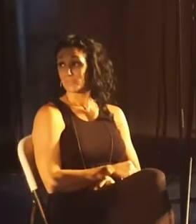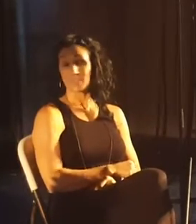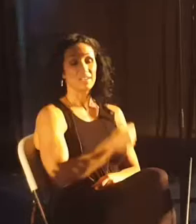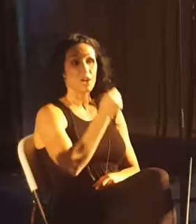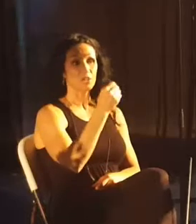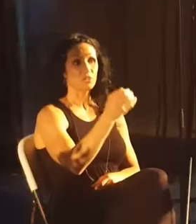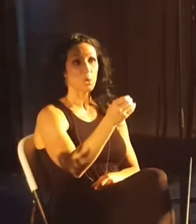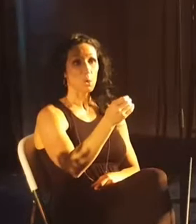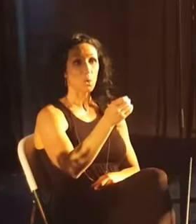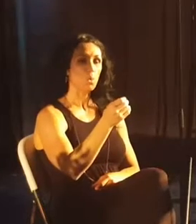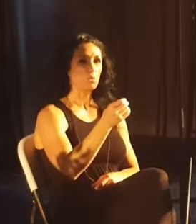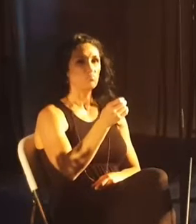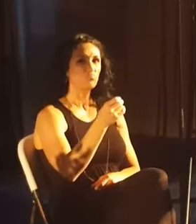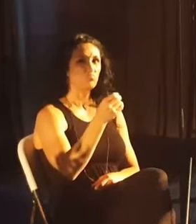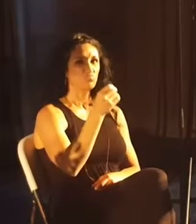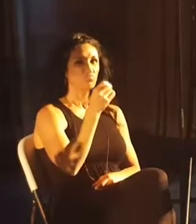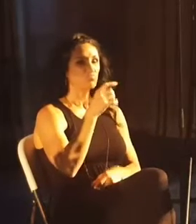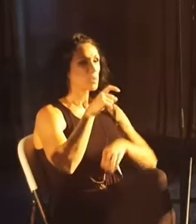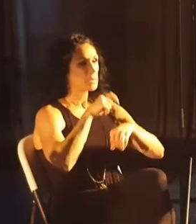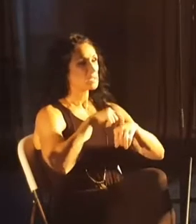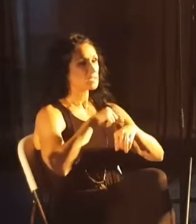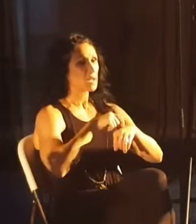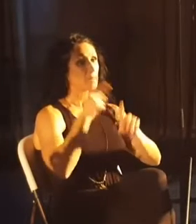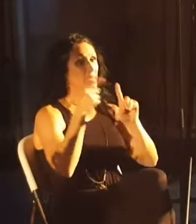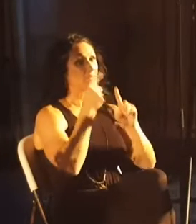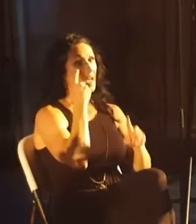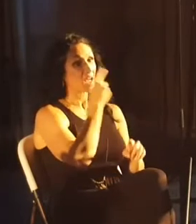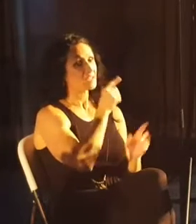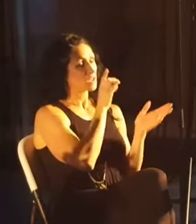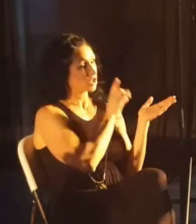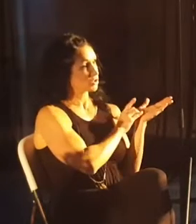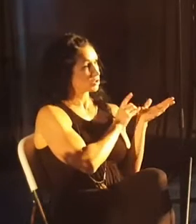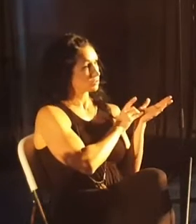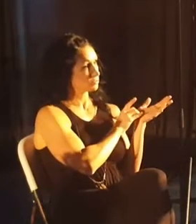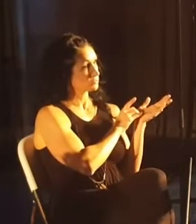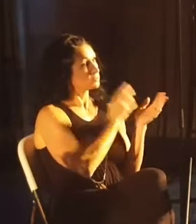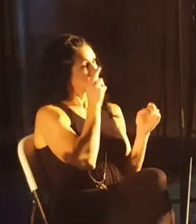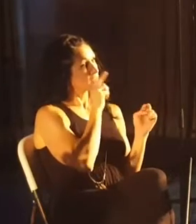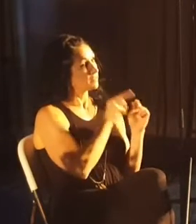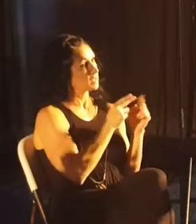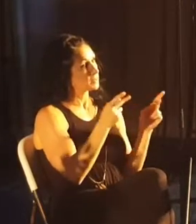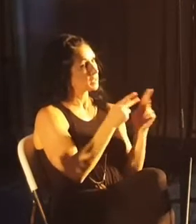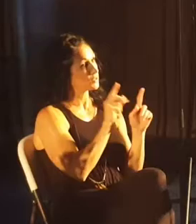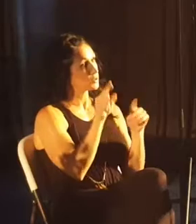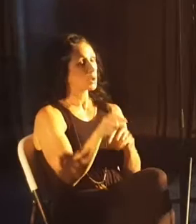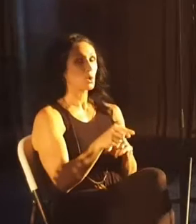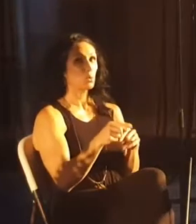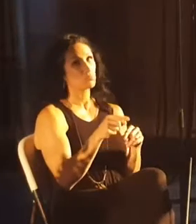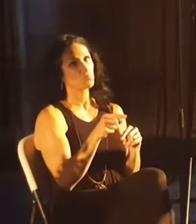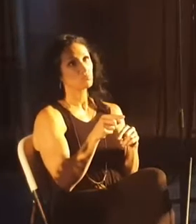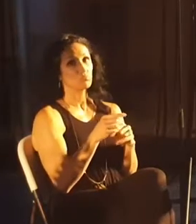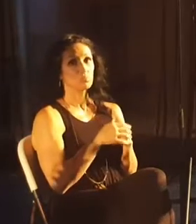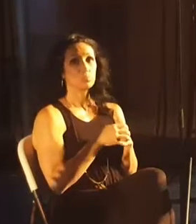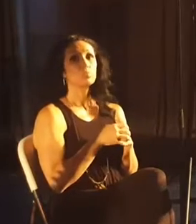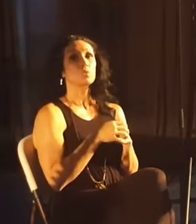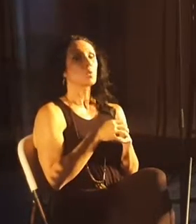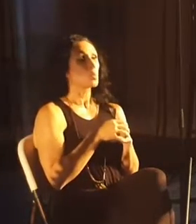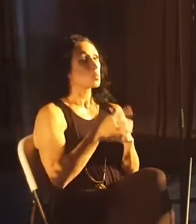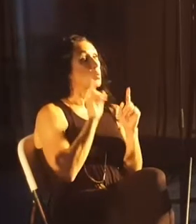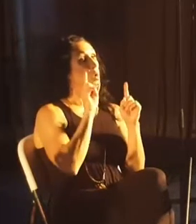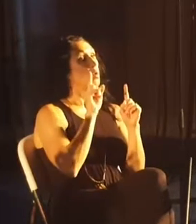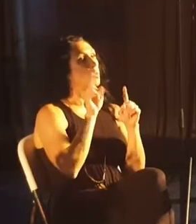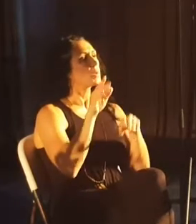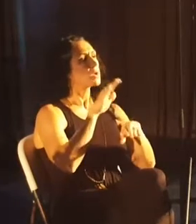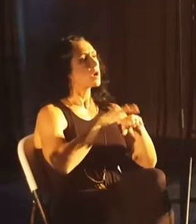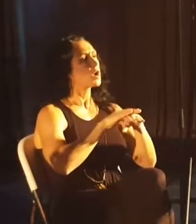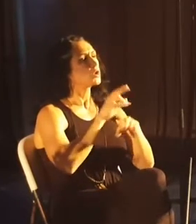So I've been spending some time recently at the eye doctor, which is a fun place to go. We were on our road trip this summer